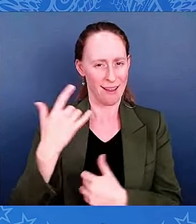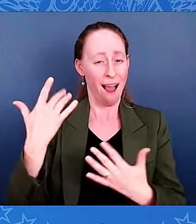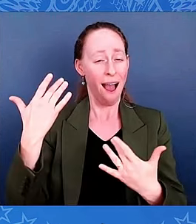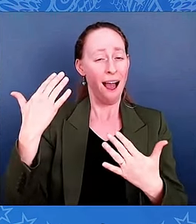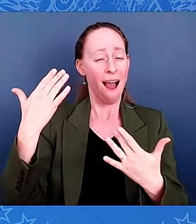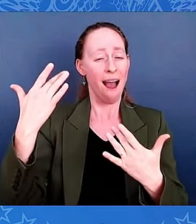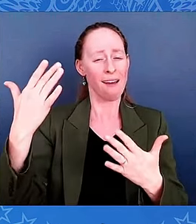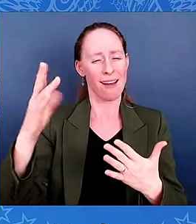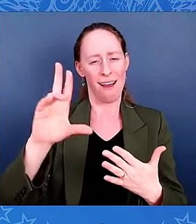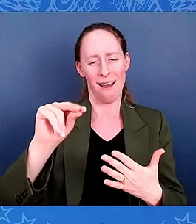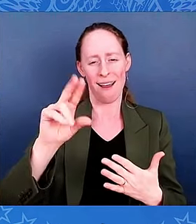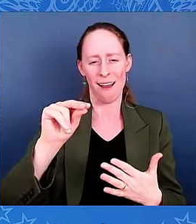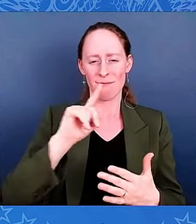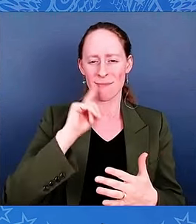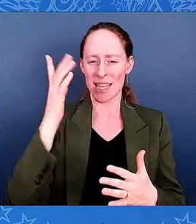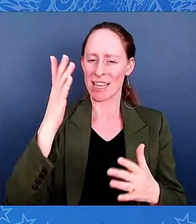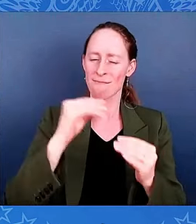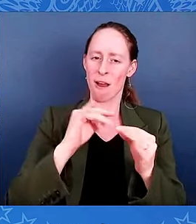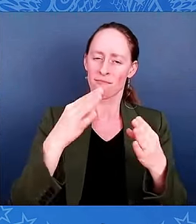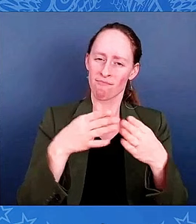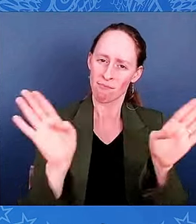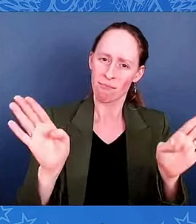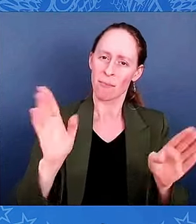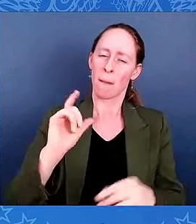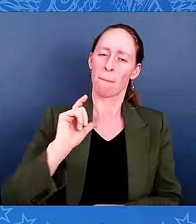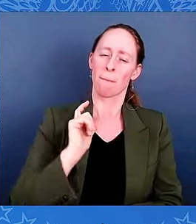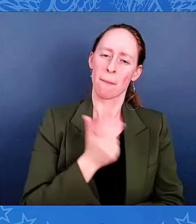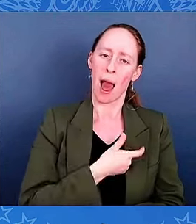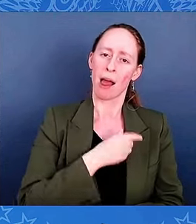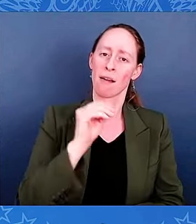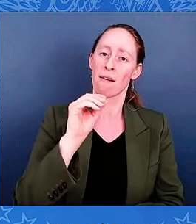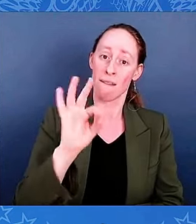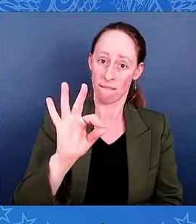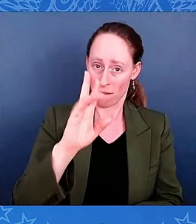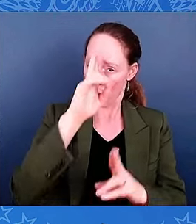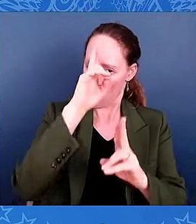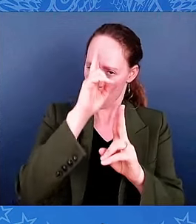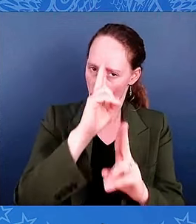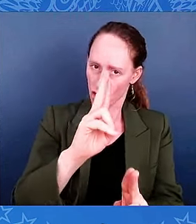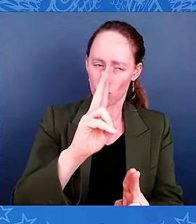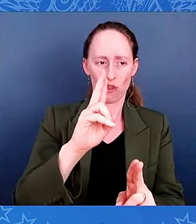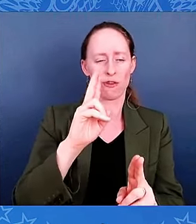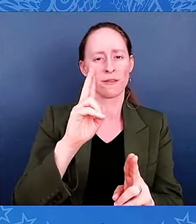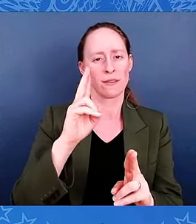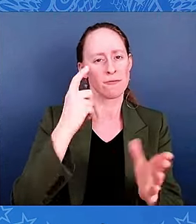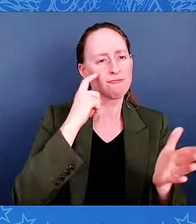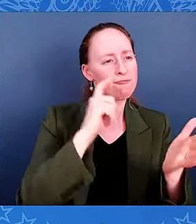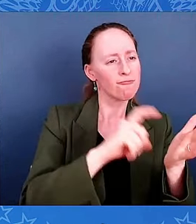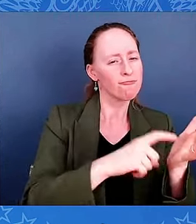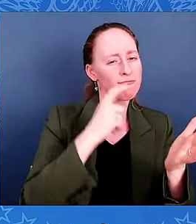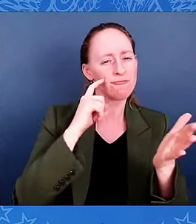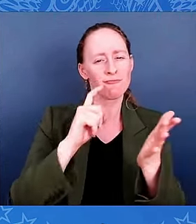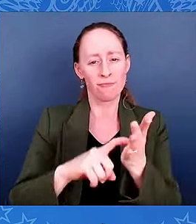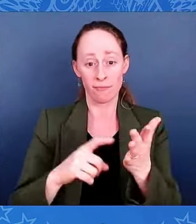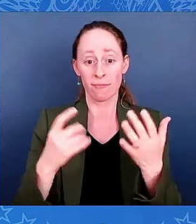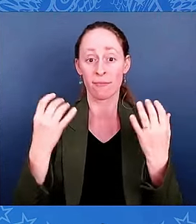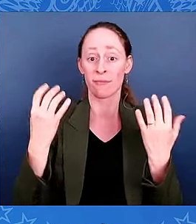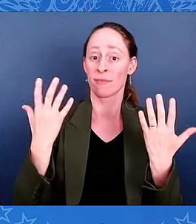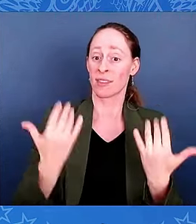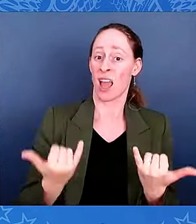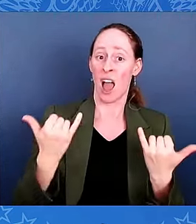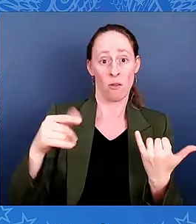Today is our nation's highest military honor. Secretary Austin, Secretary McDonough,